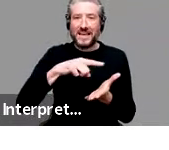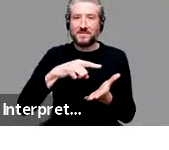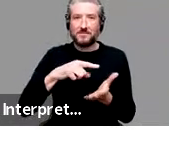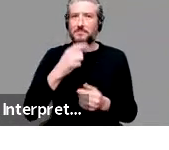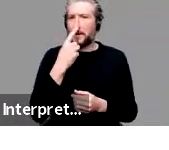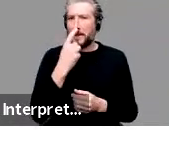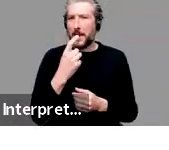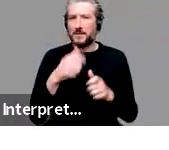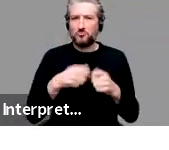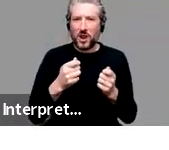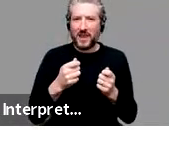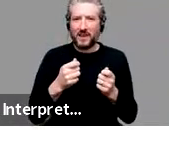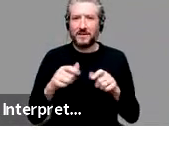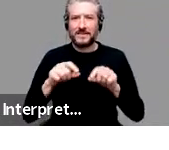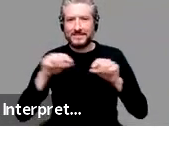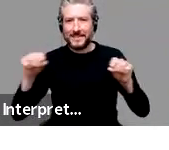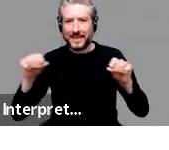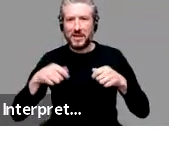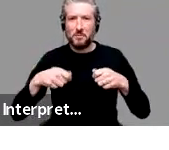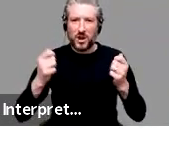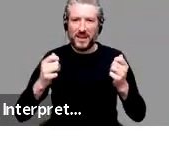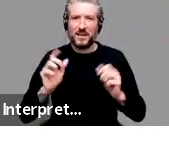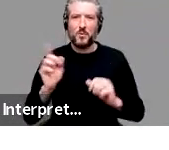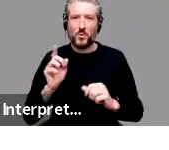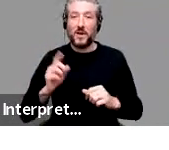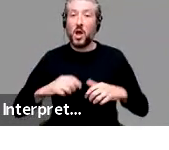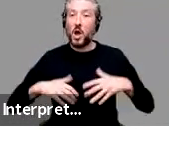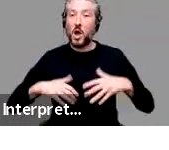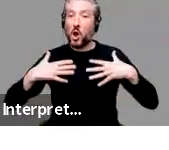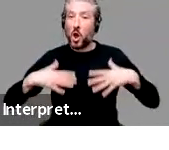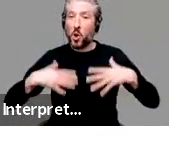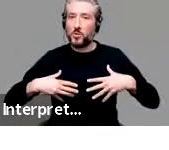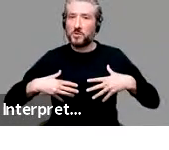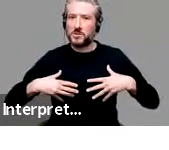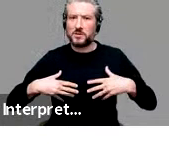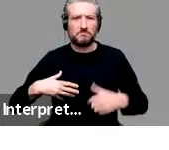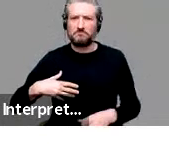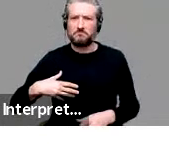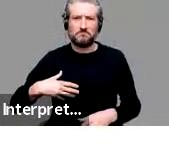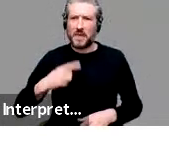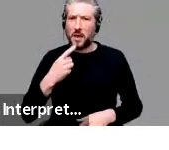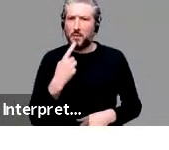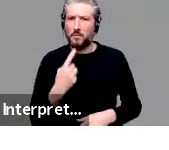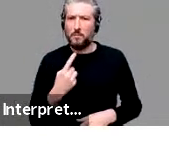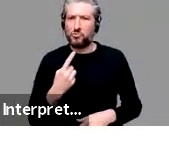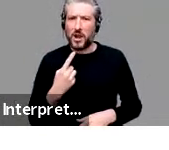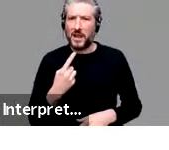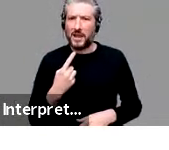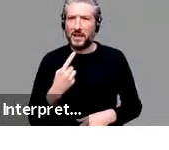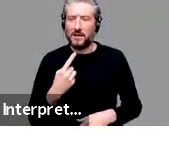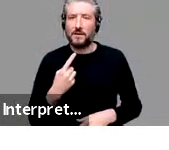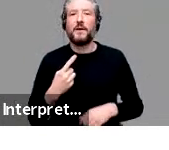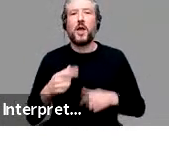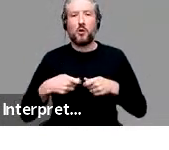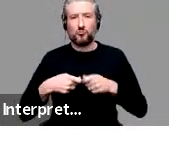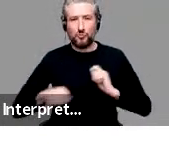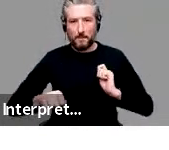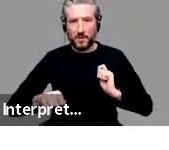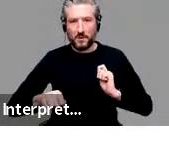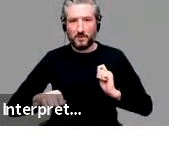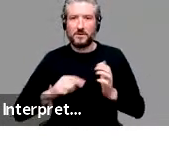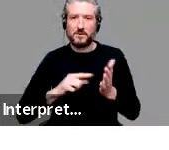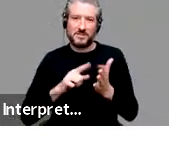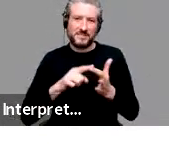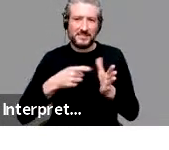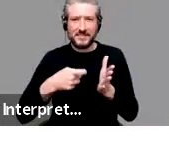but we wouldn't say clothes break. We would describe clothes breaking as tearing or ripping and bubbles pop. But in